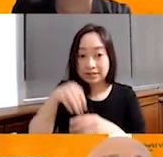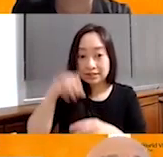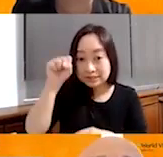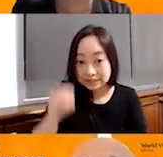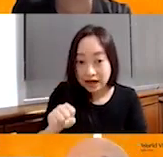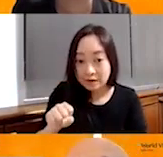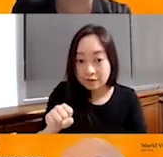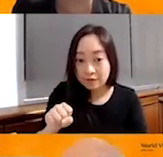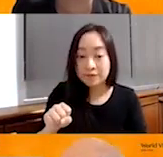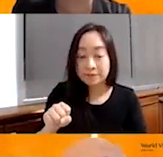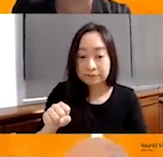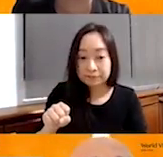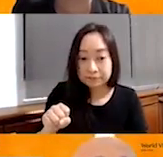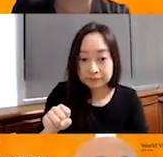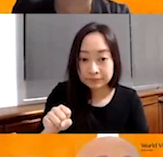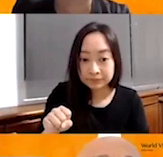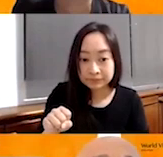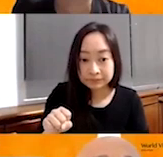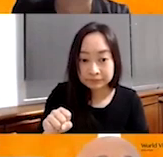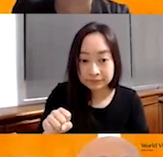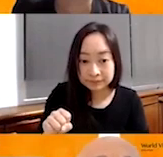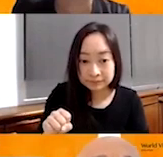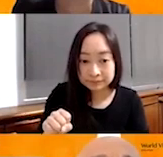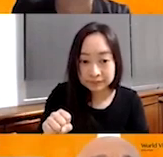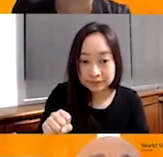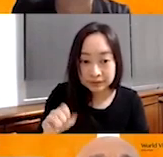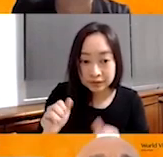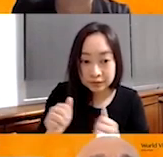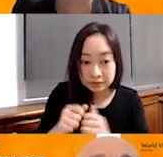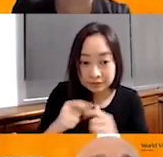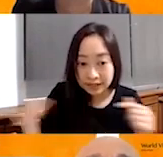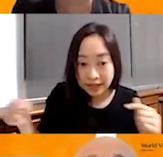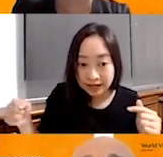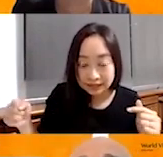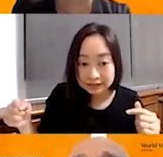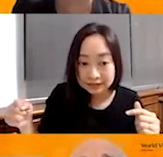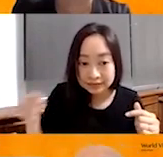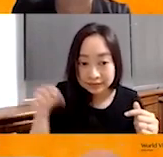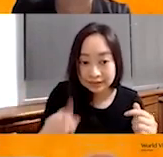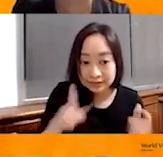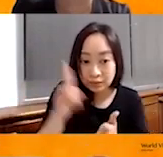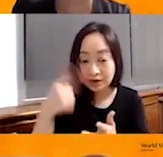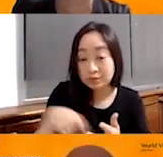map, with sun lines, is the one that we visit.